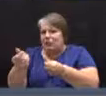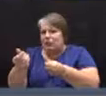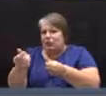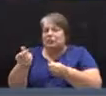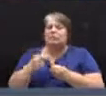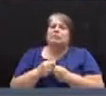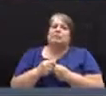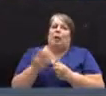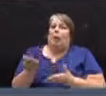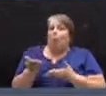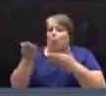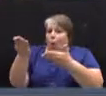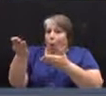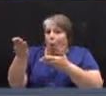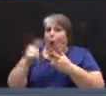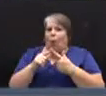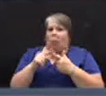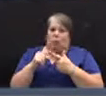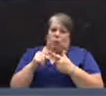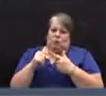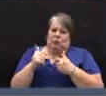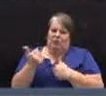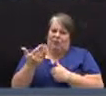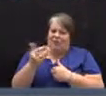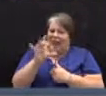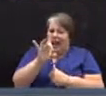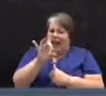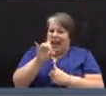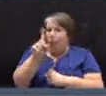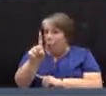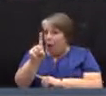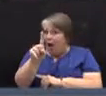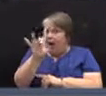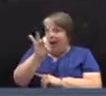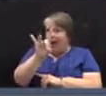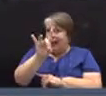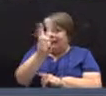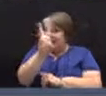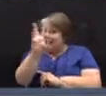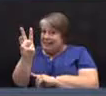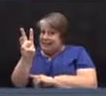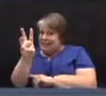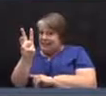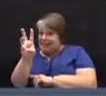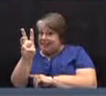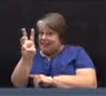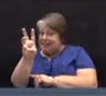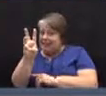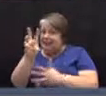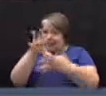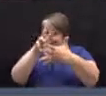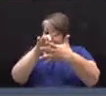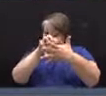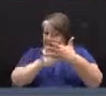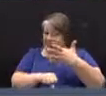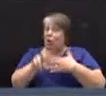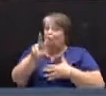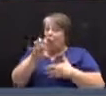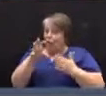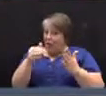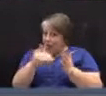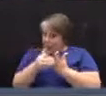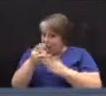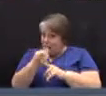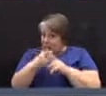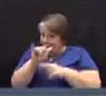a proposed $15,881,866. Then you subtract $200,000